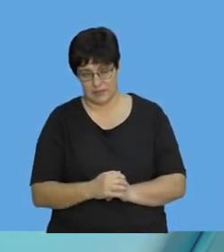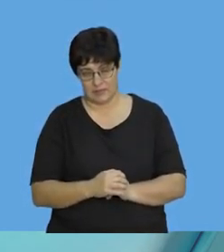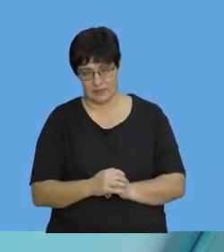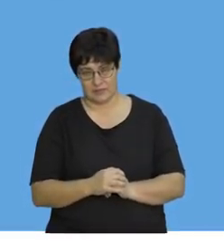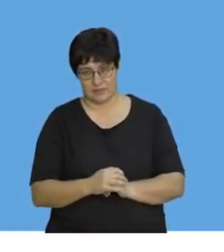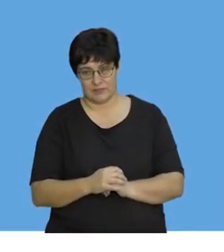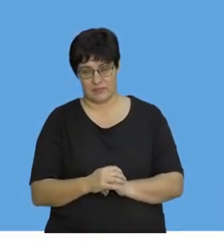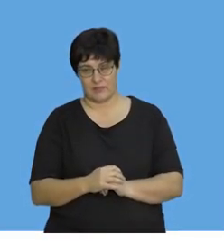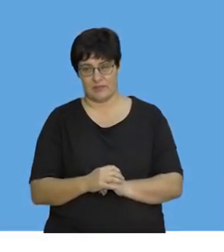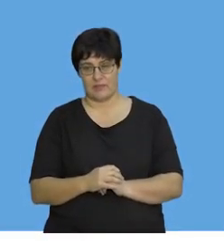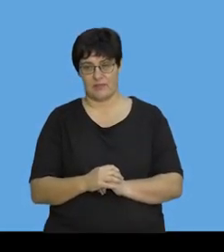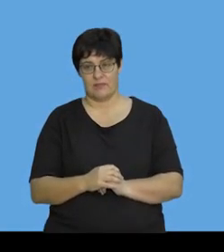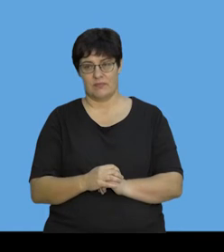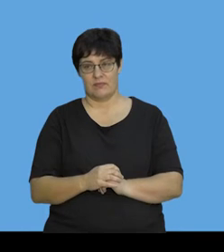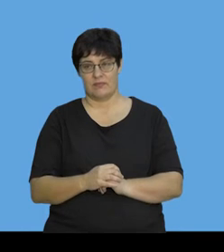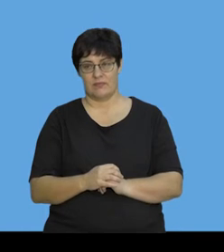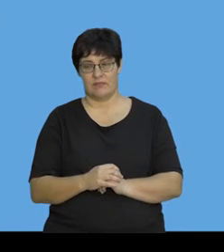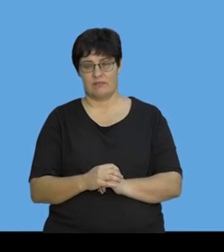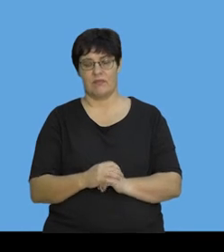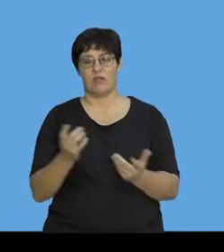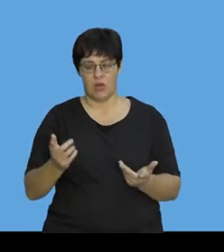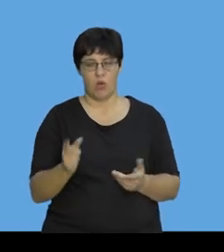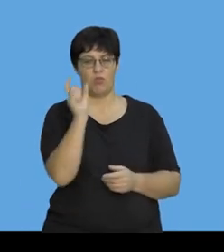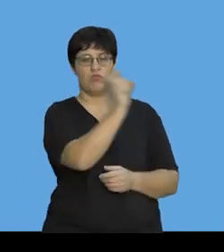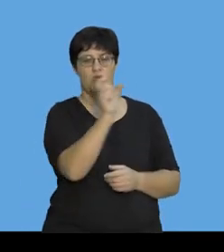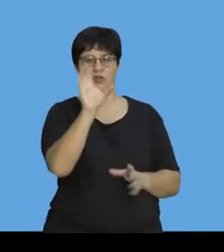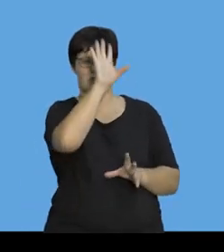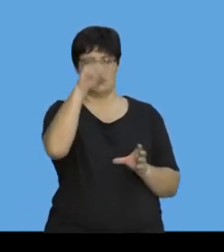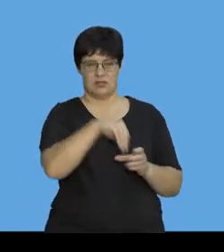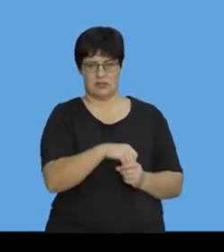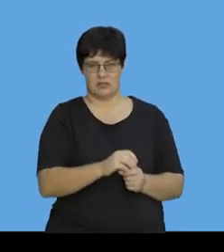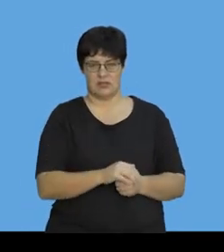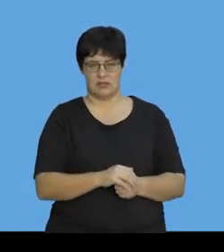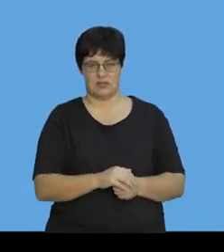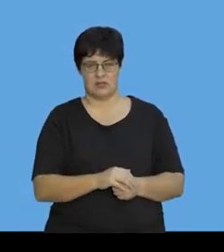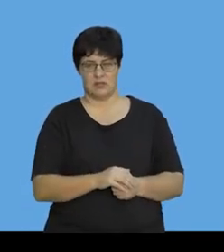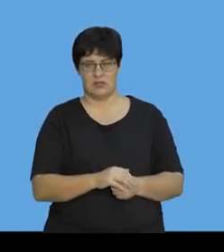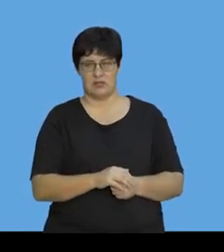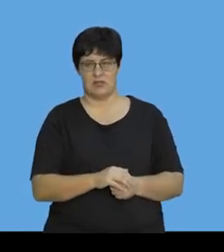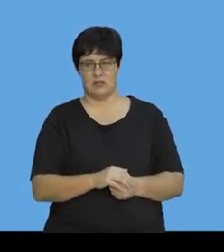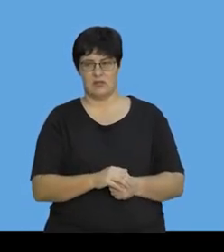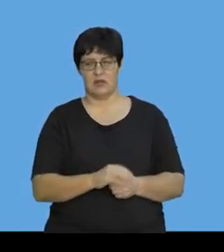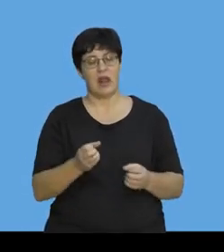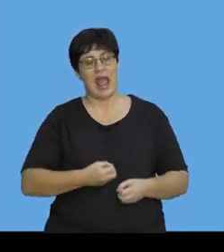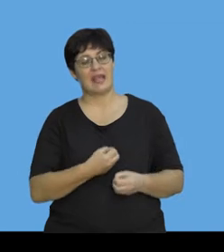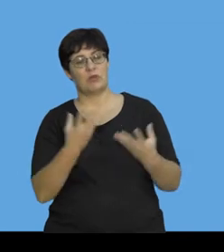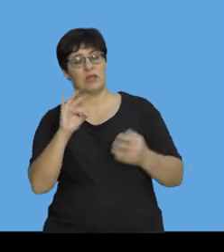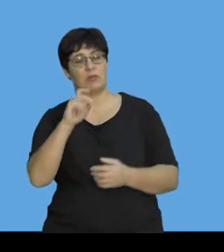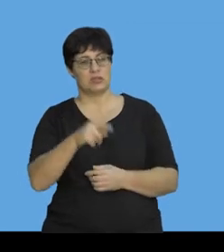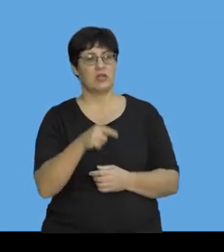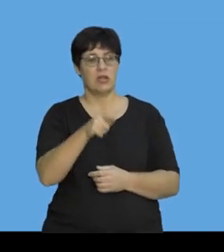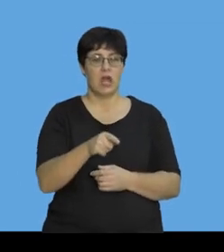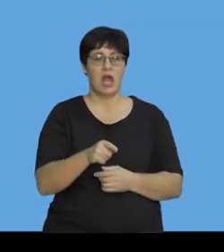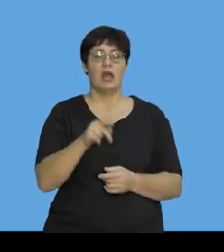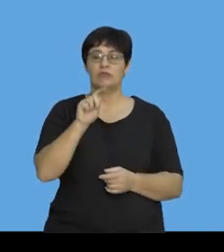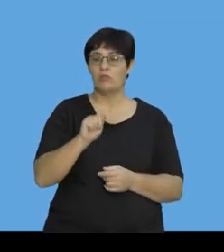So, let's put this into some words. Why is it useful to express